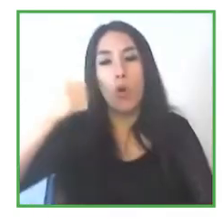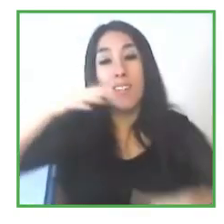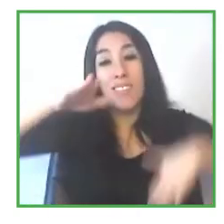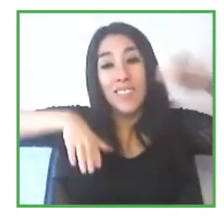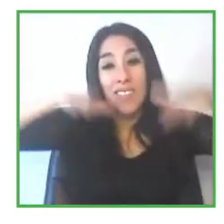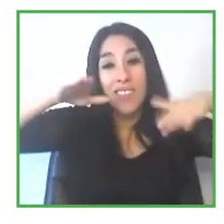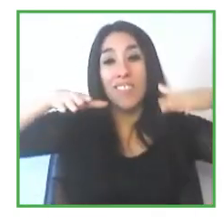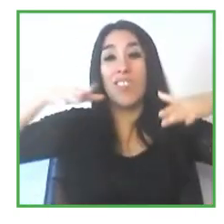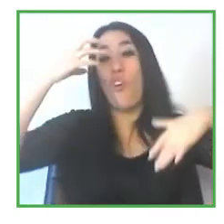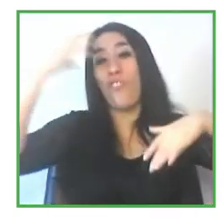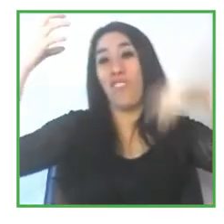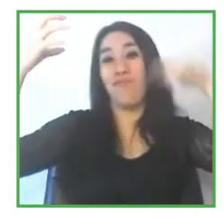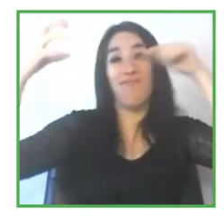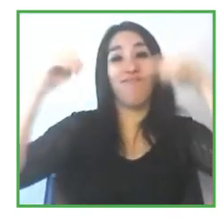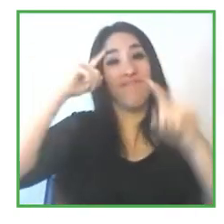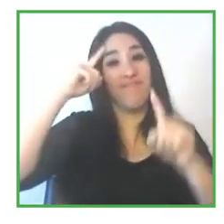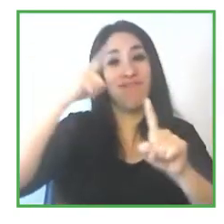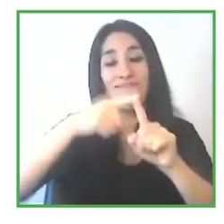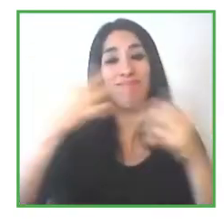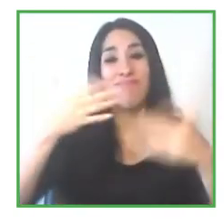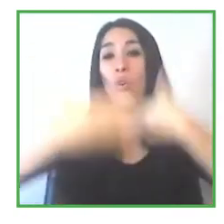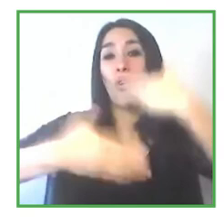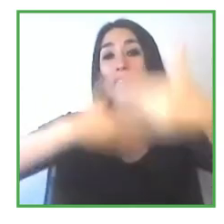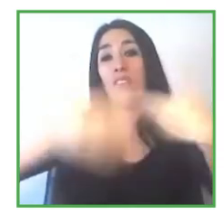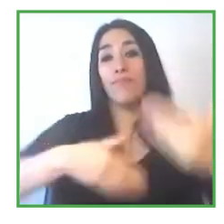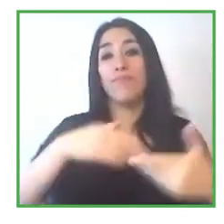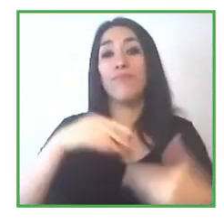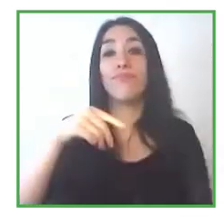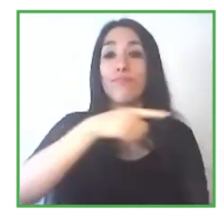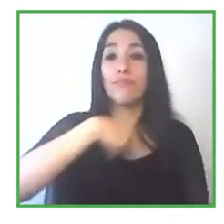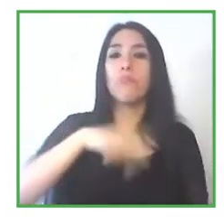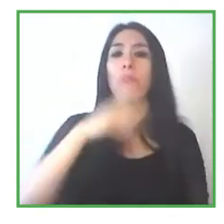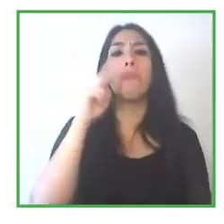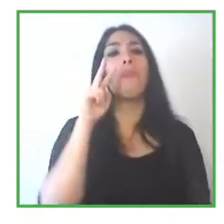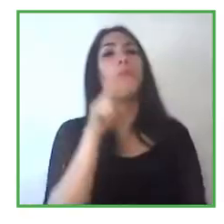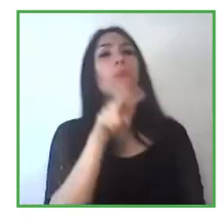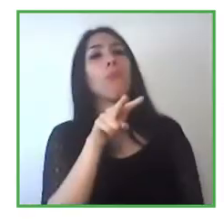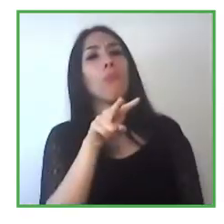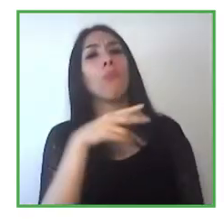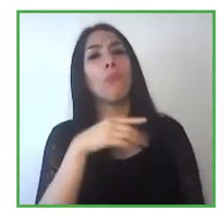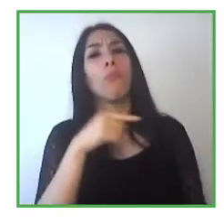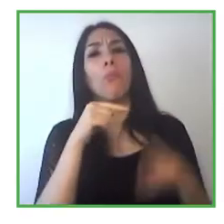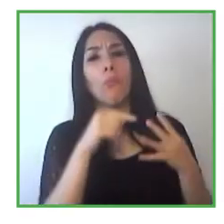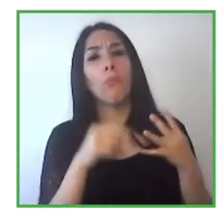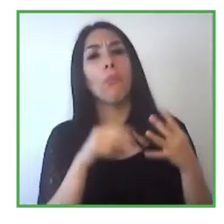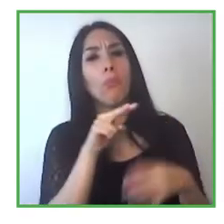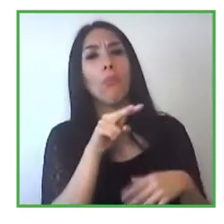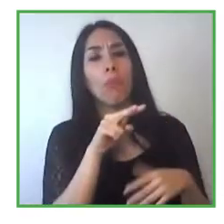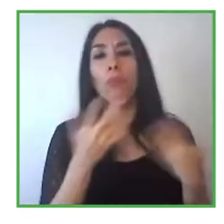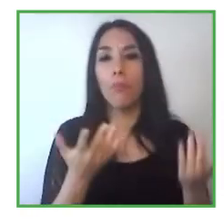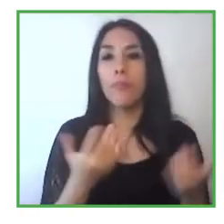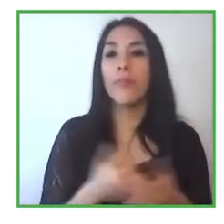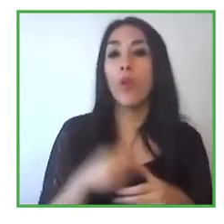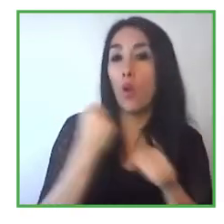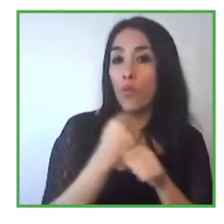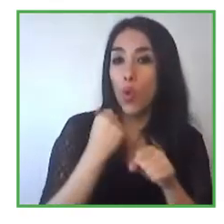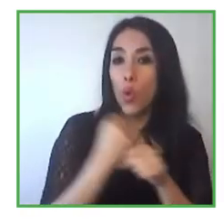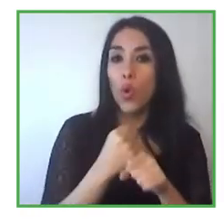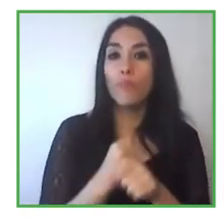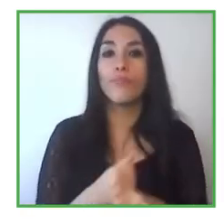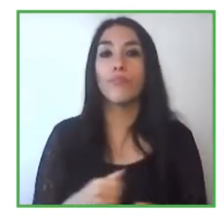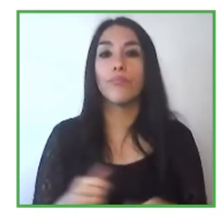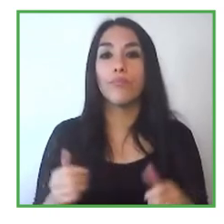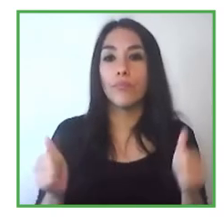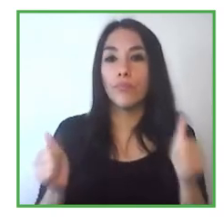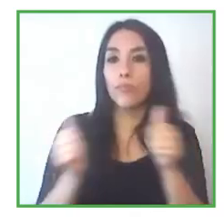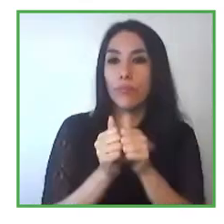aspects which have to do with the formation of the each person there are even more laborious and